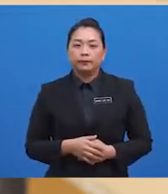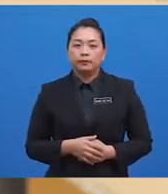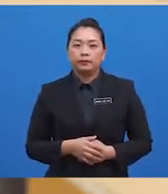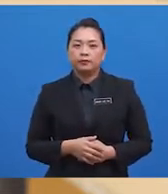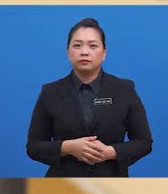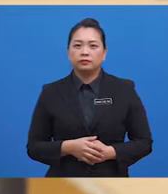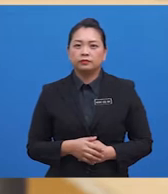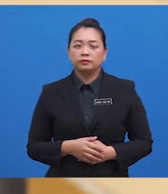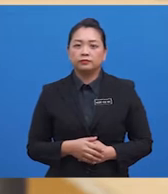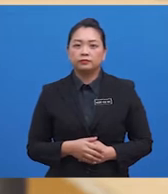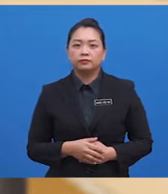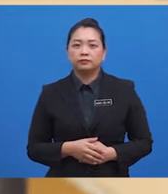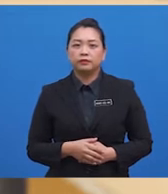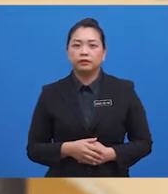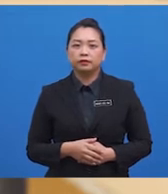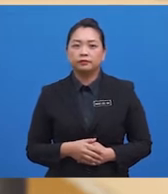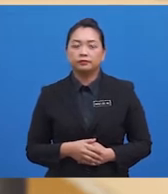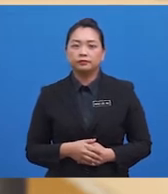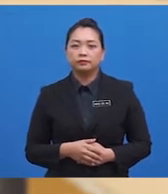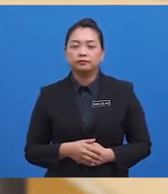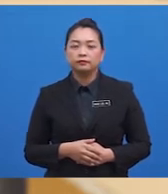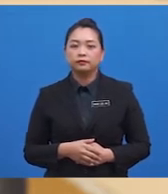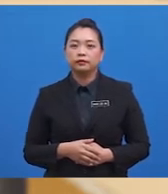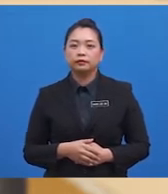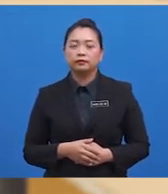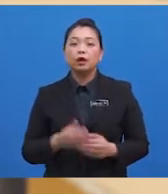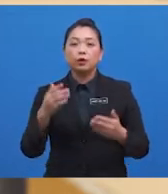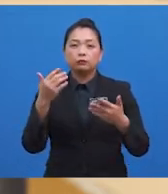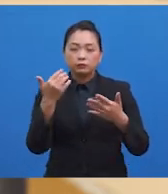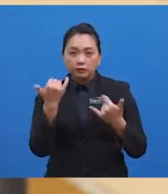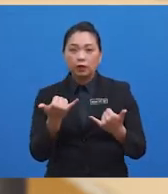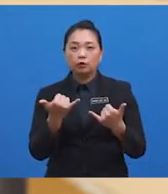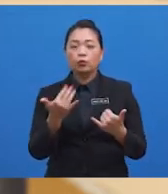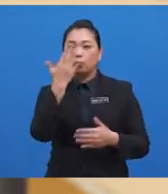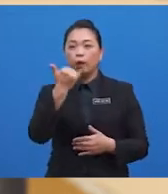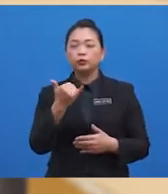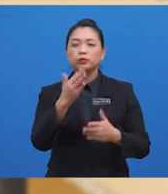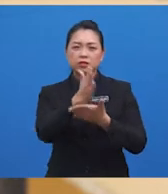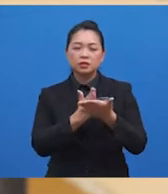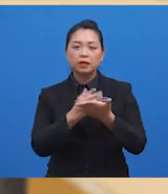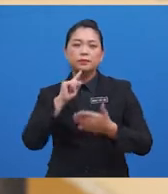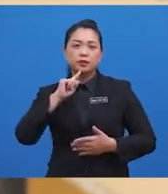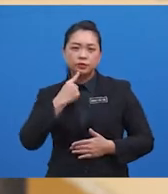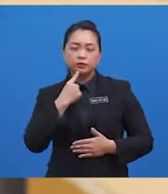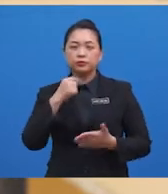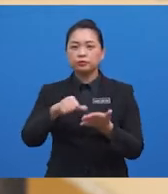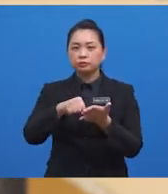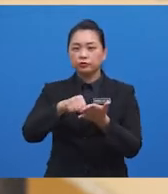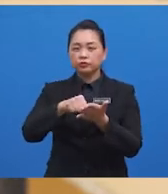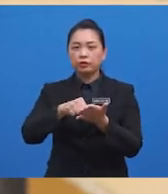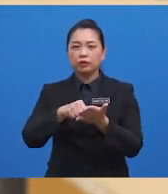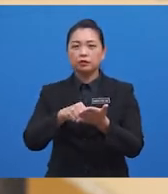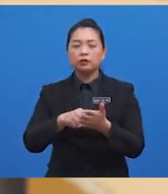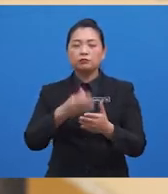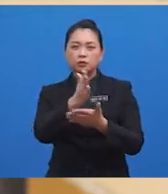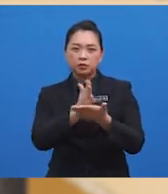description of the details. Your next question, why do some serious drug addicts survive fatality while